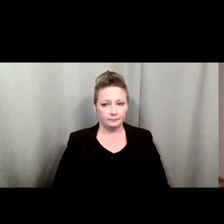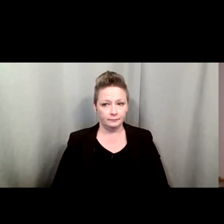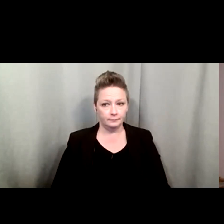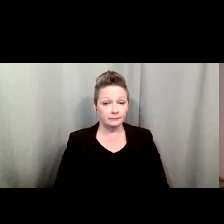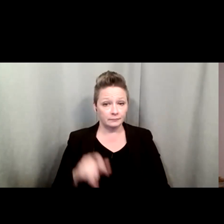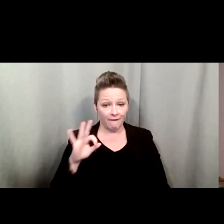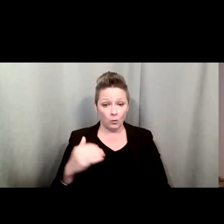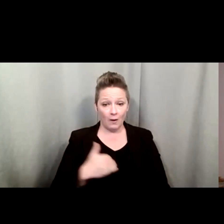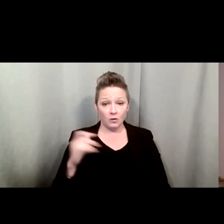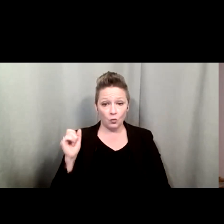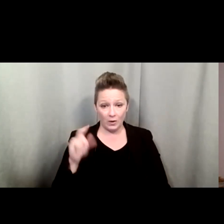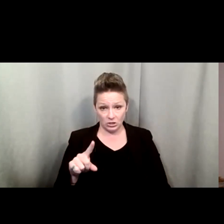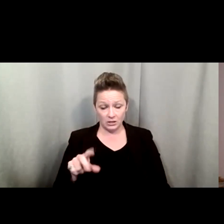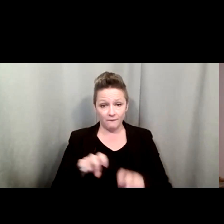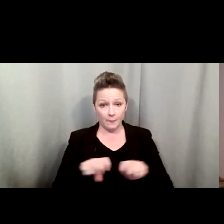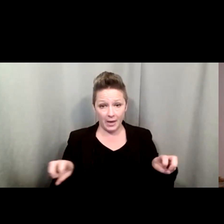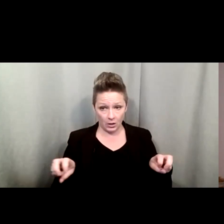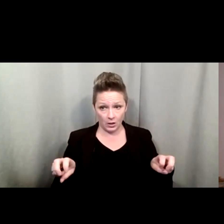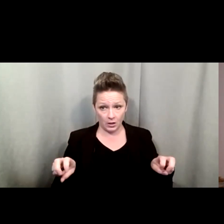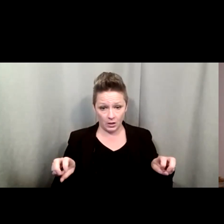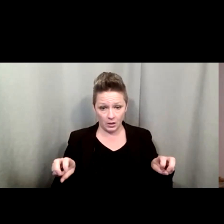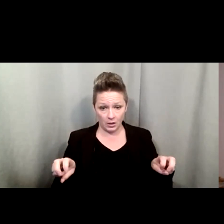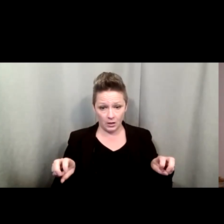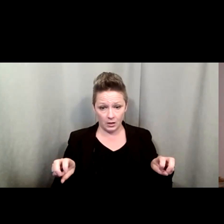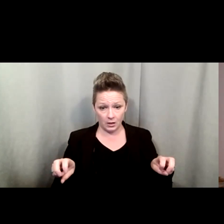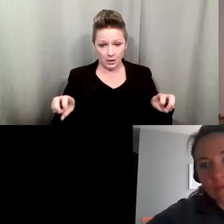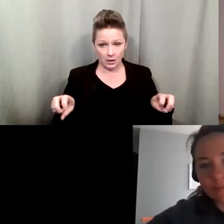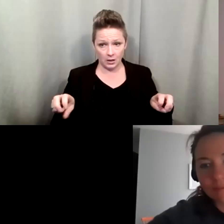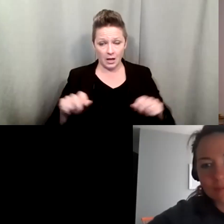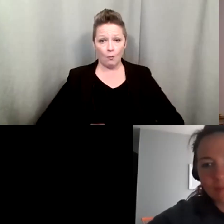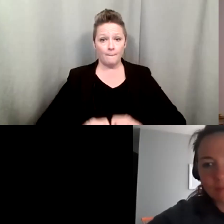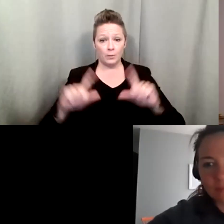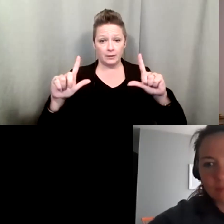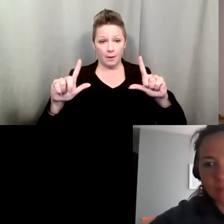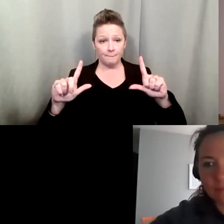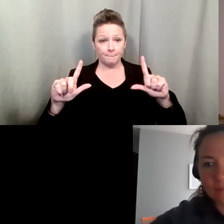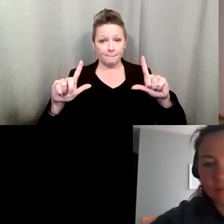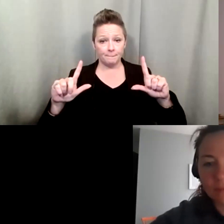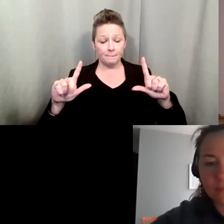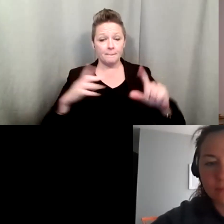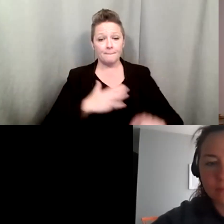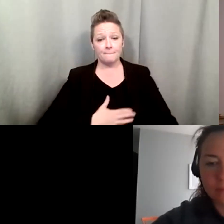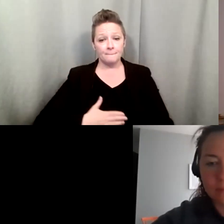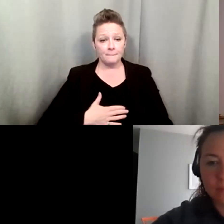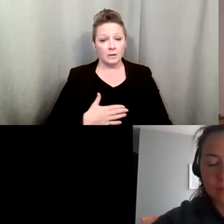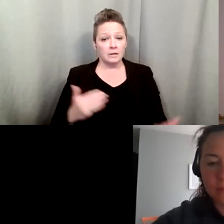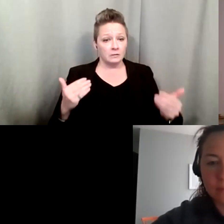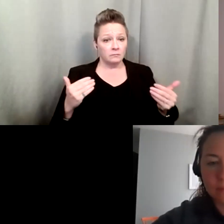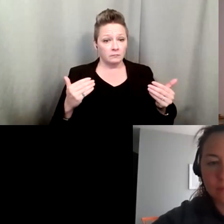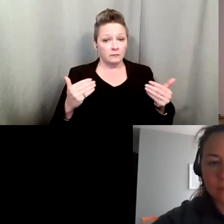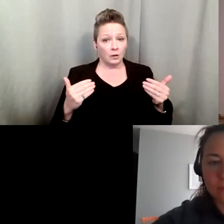do have questions for our panelists, while I bring them all up on our screen, please go ahead and add those to